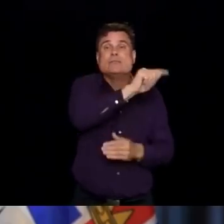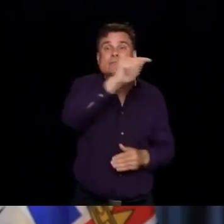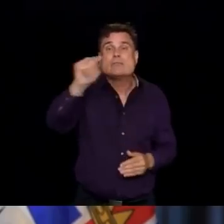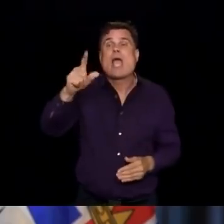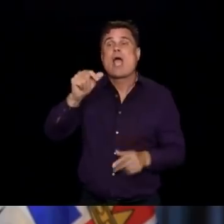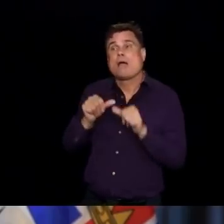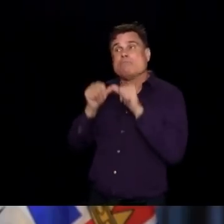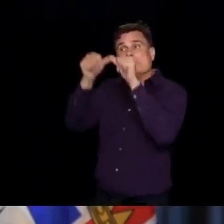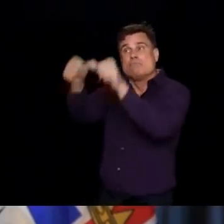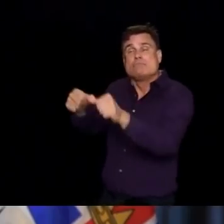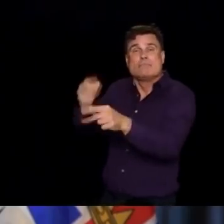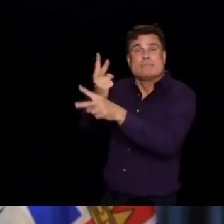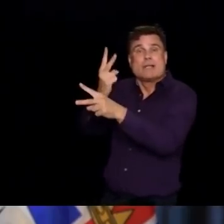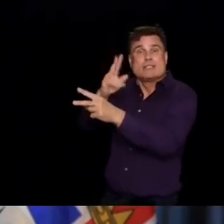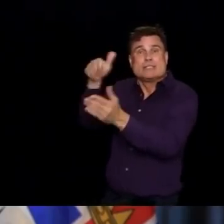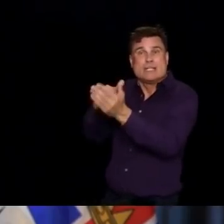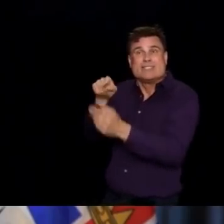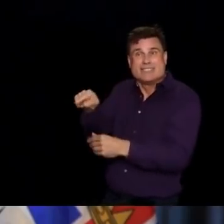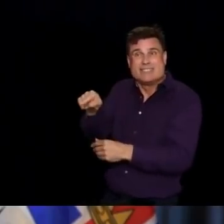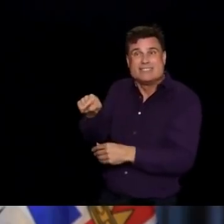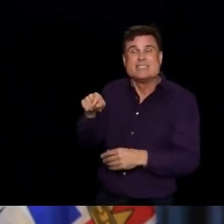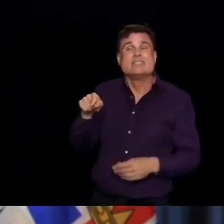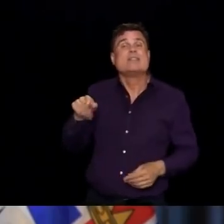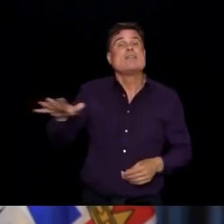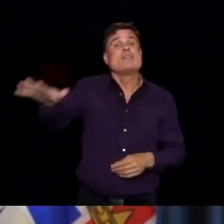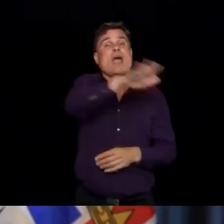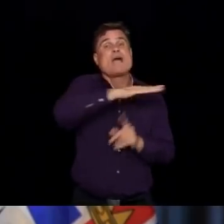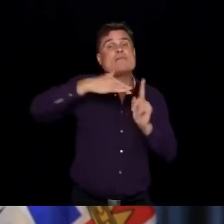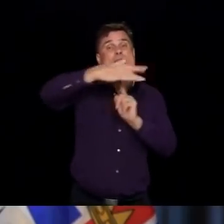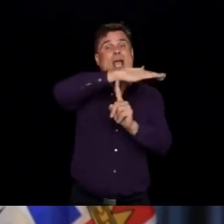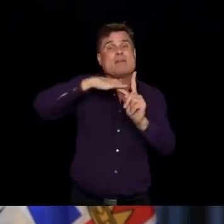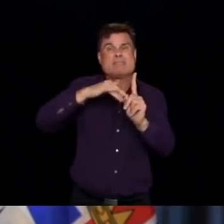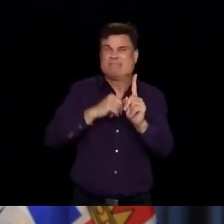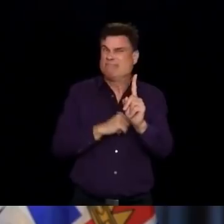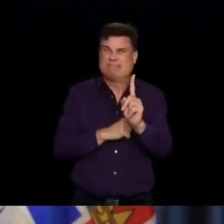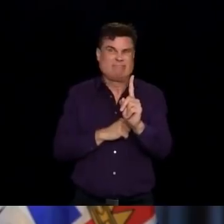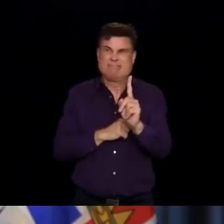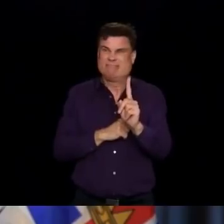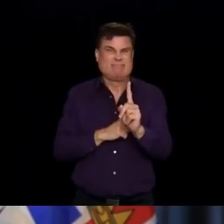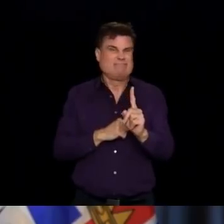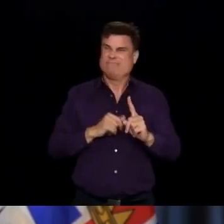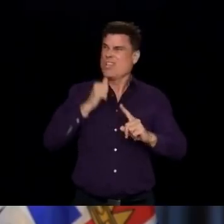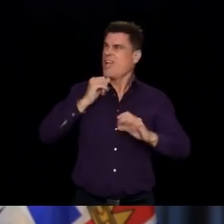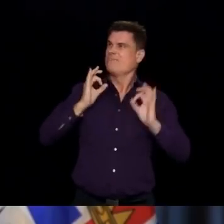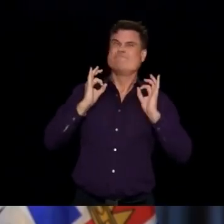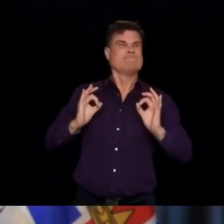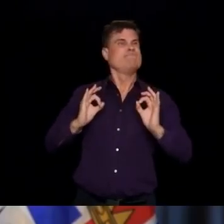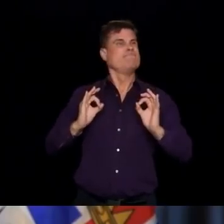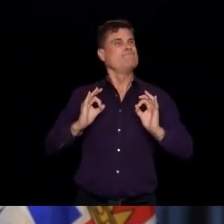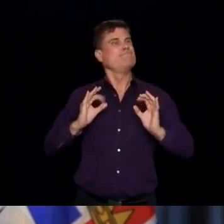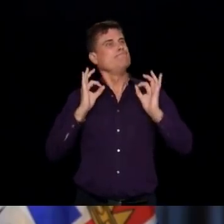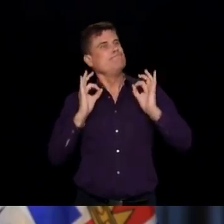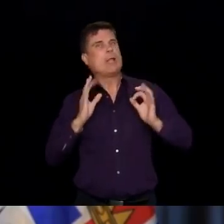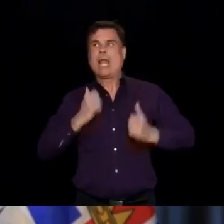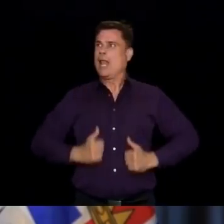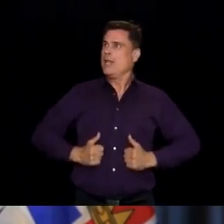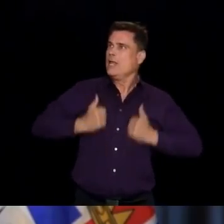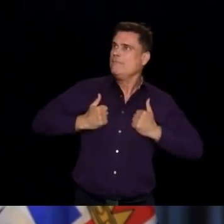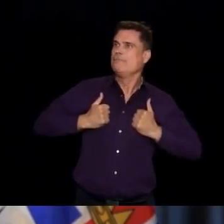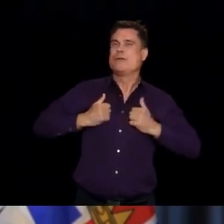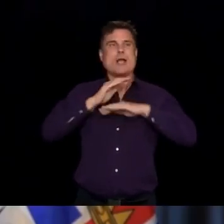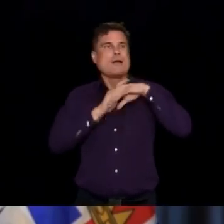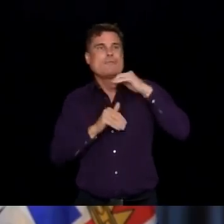and significant ones have been made, increases in significant increases in respite care. And during this pandemic,